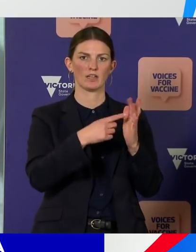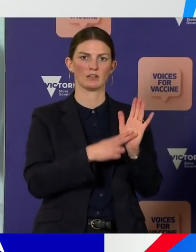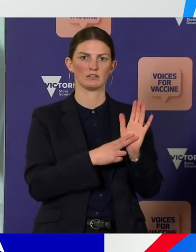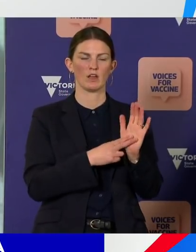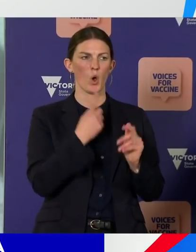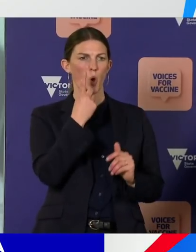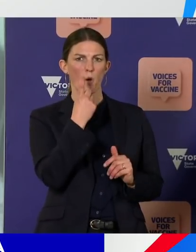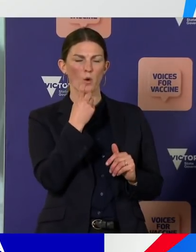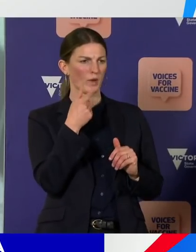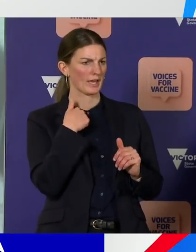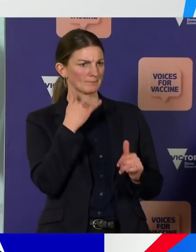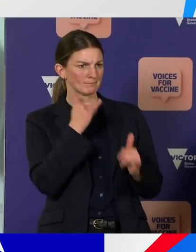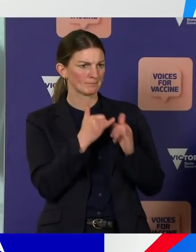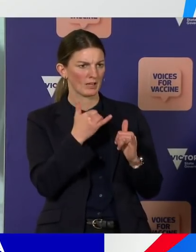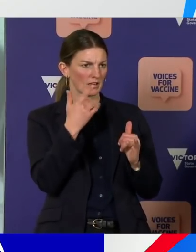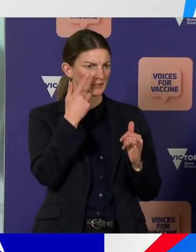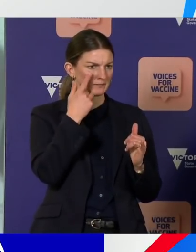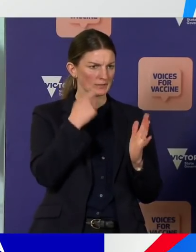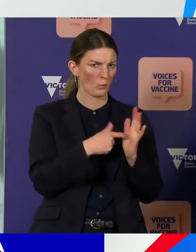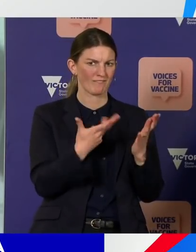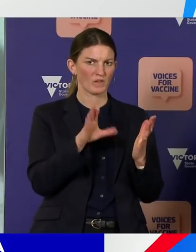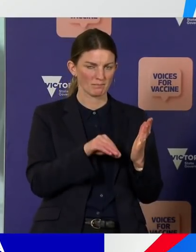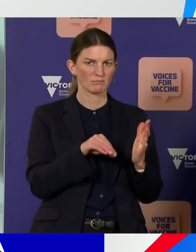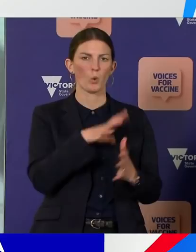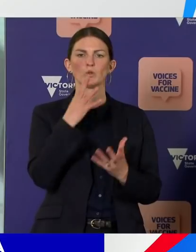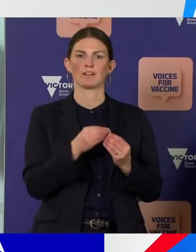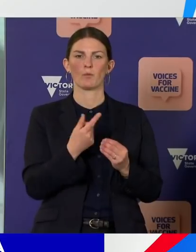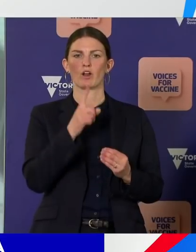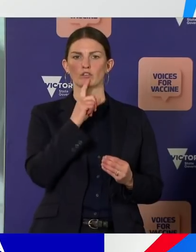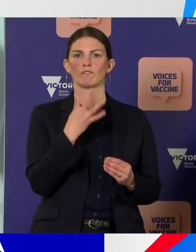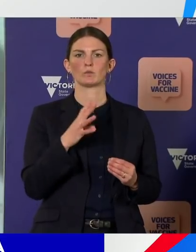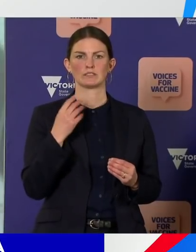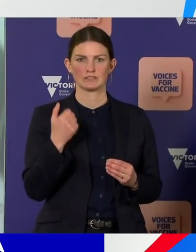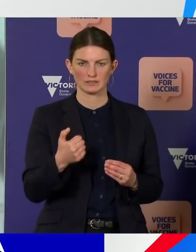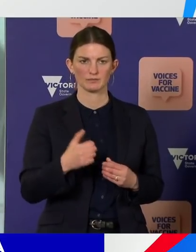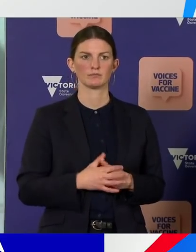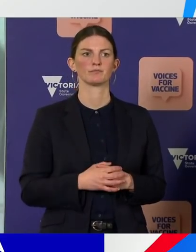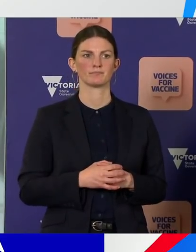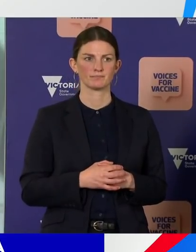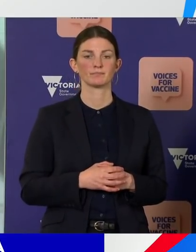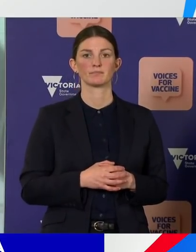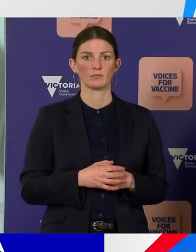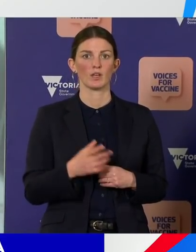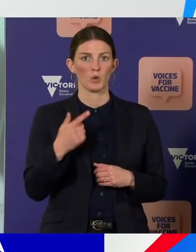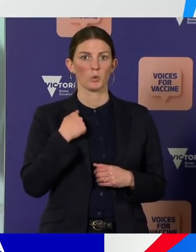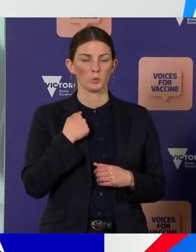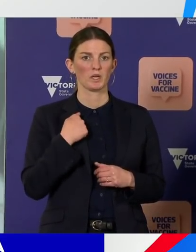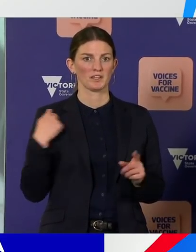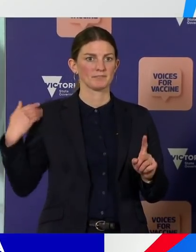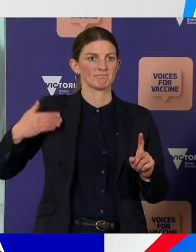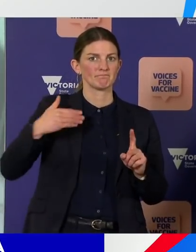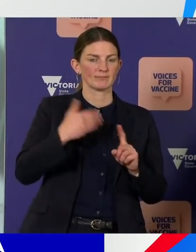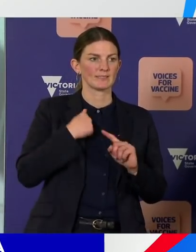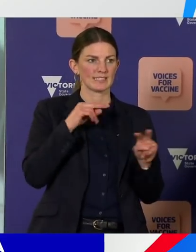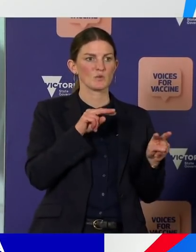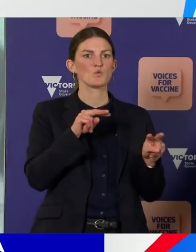should give us the 246. The geography, of course, is starkly familiar with what we have seen over the last week